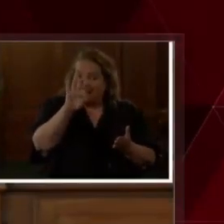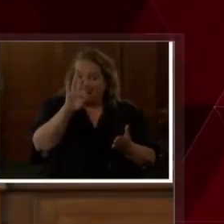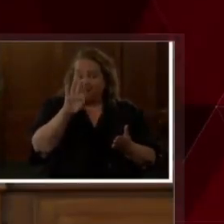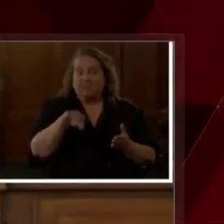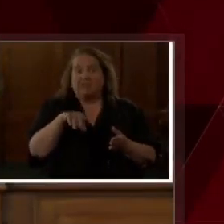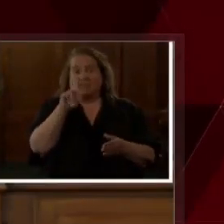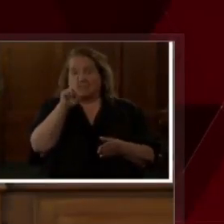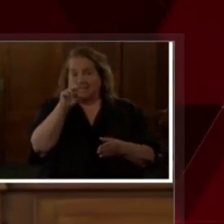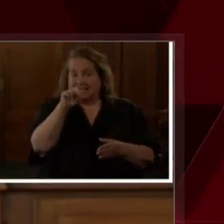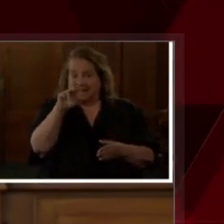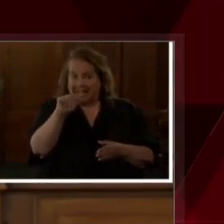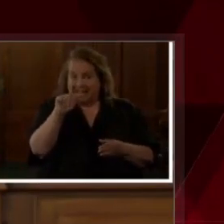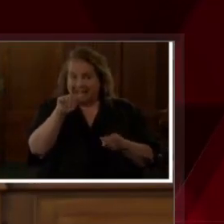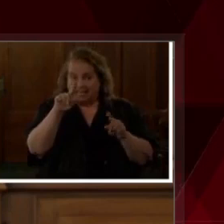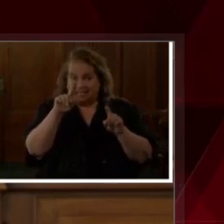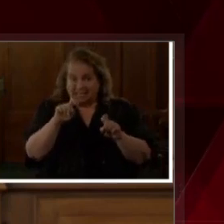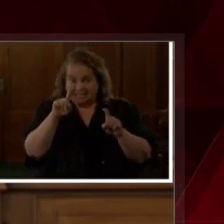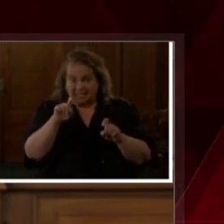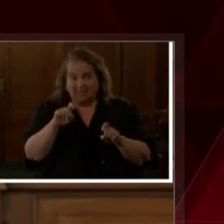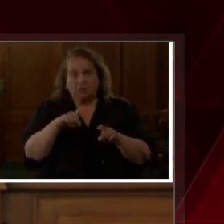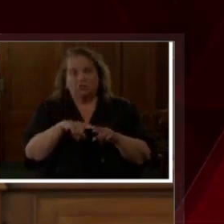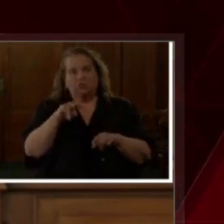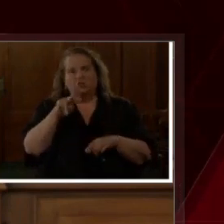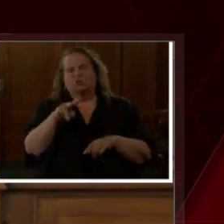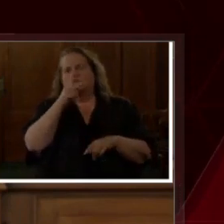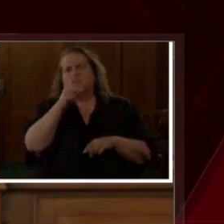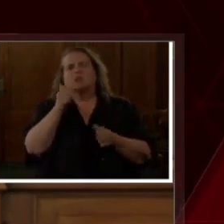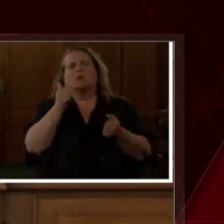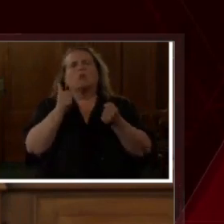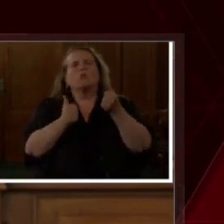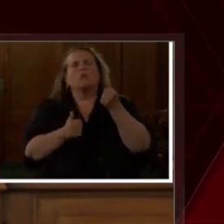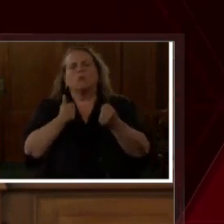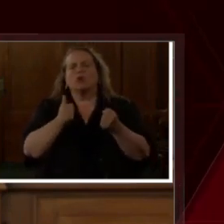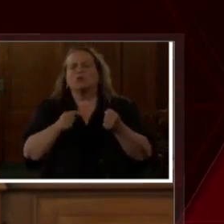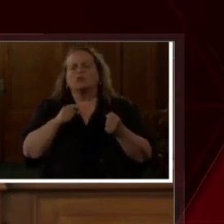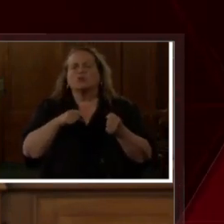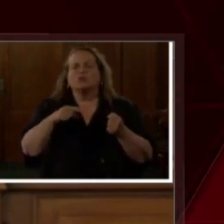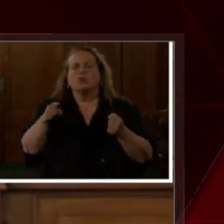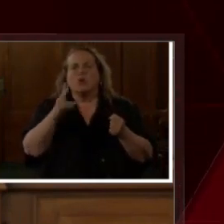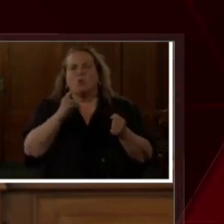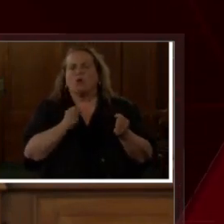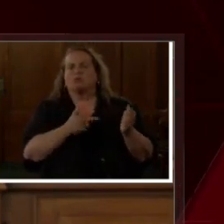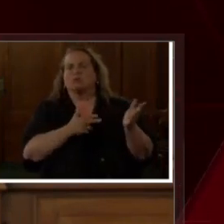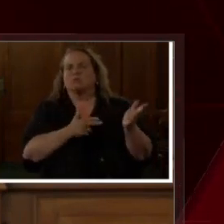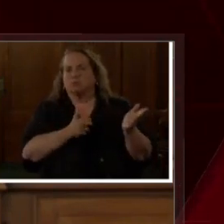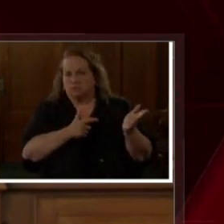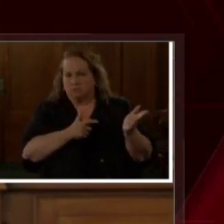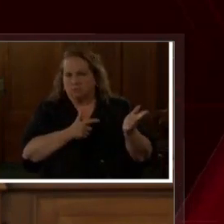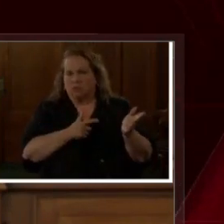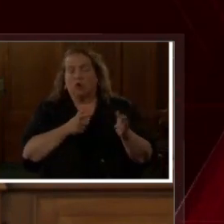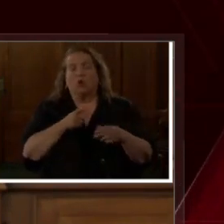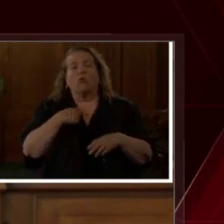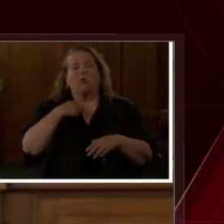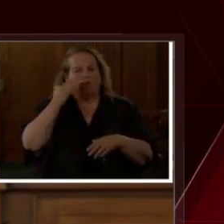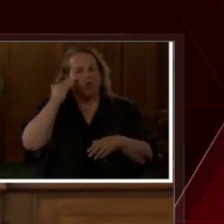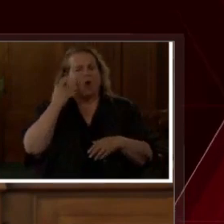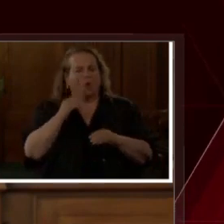We are going to look to see which, if any of them, had been discharged. We clearly believe that at least one of them was discharged.